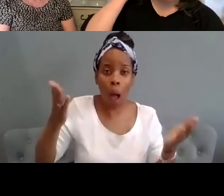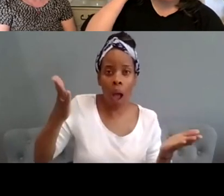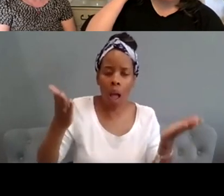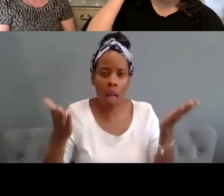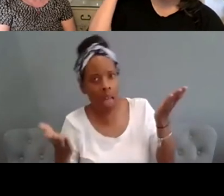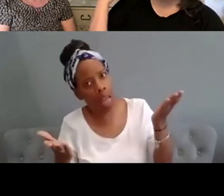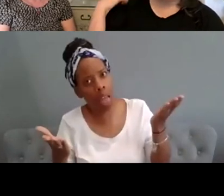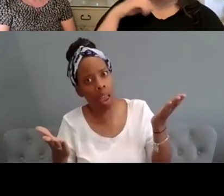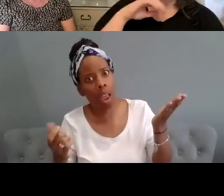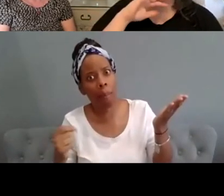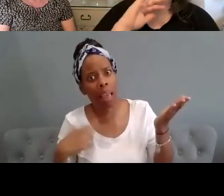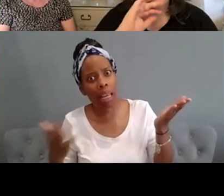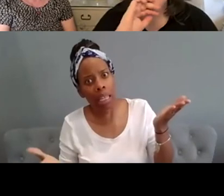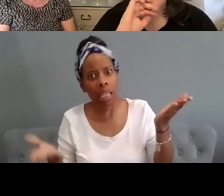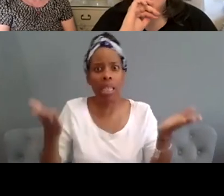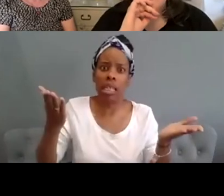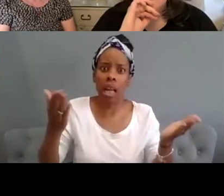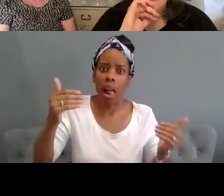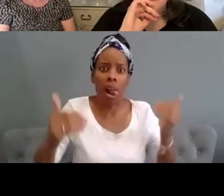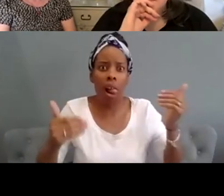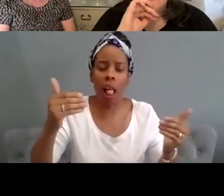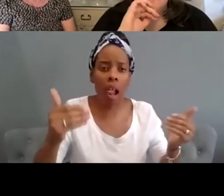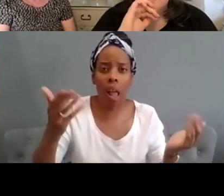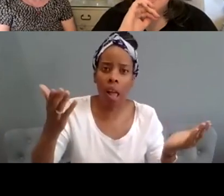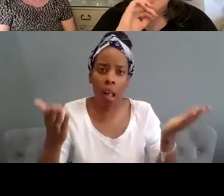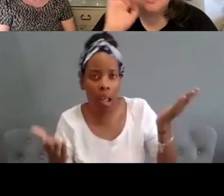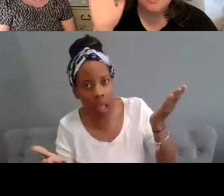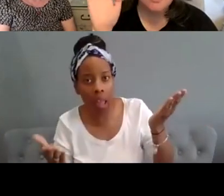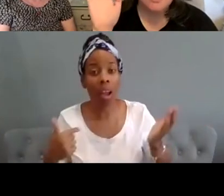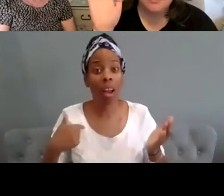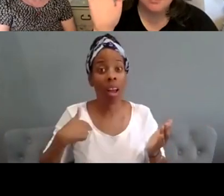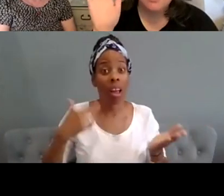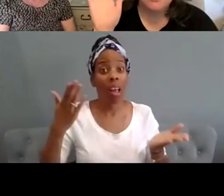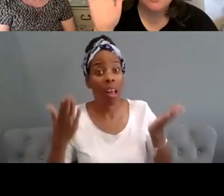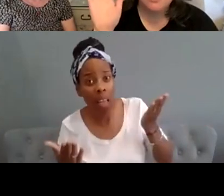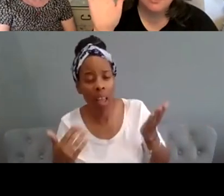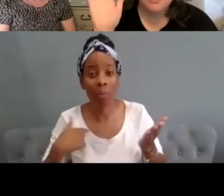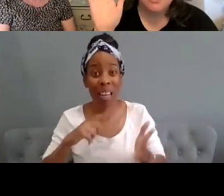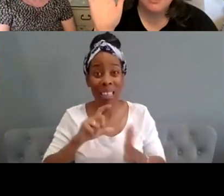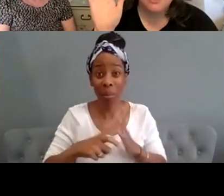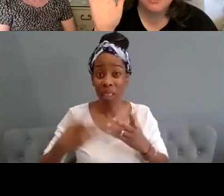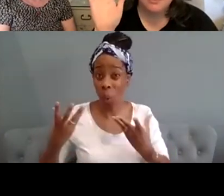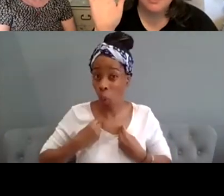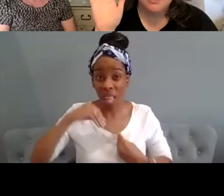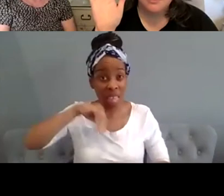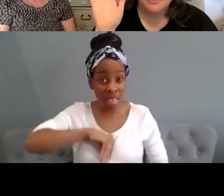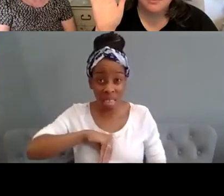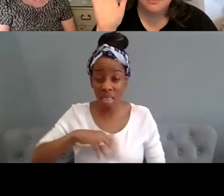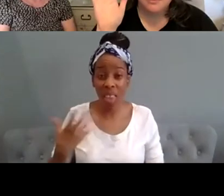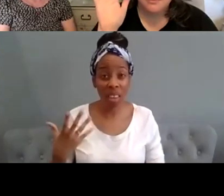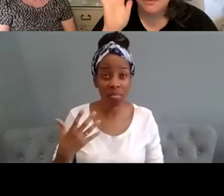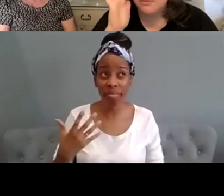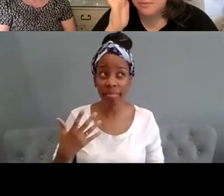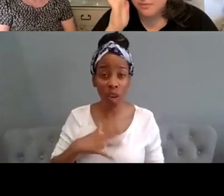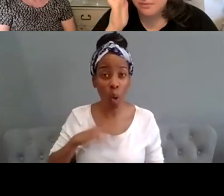disability is never going to go away that is my lived reality um and i just